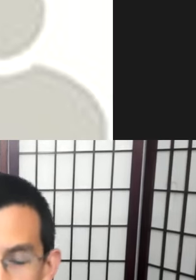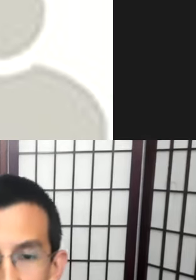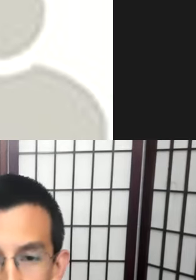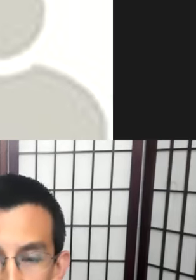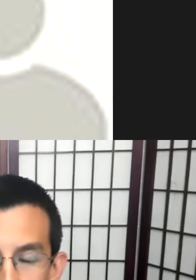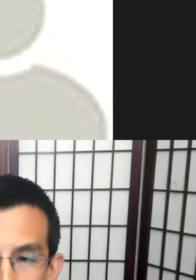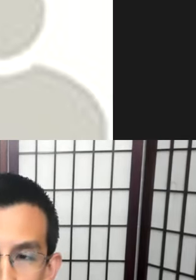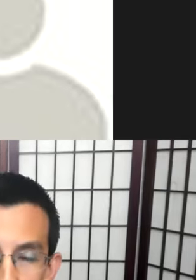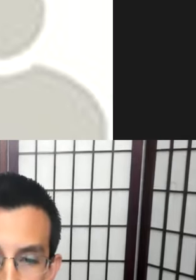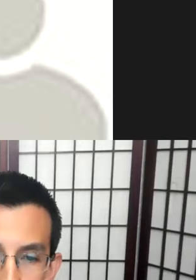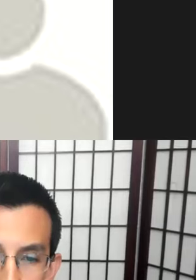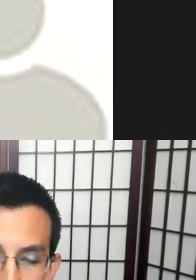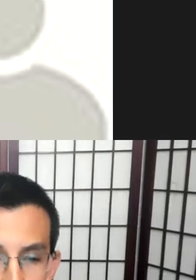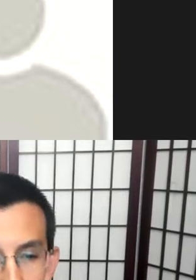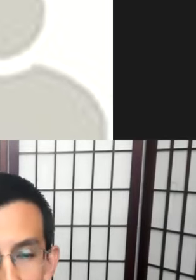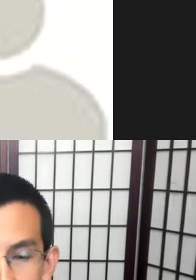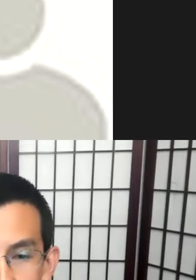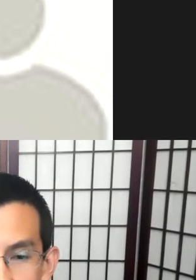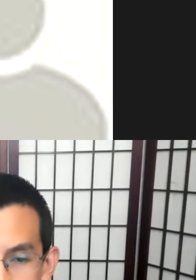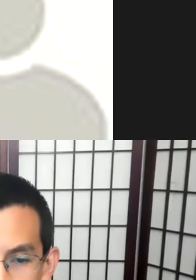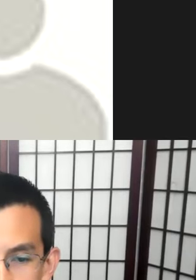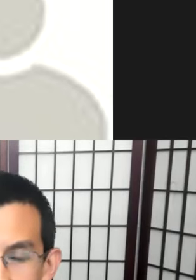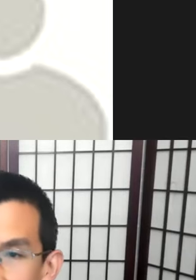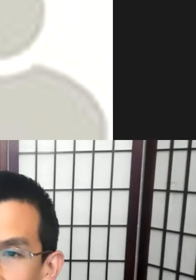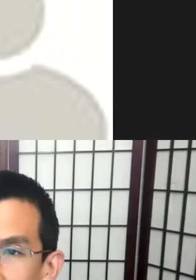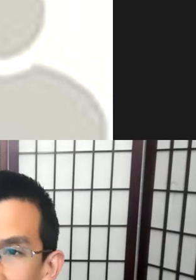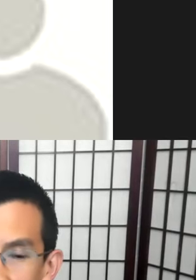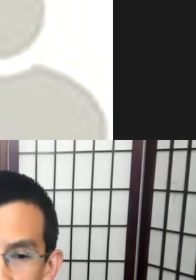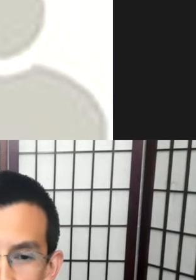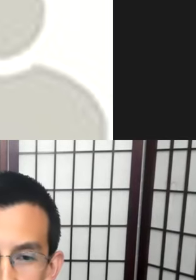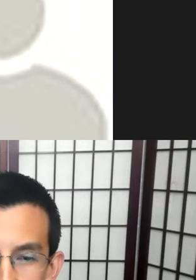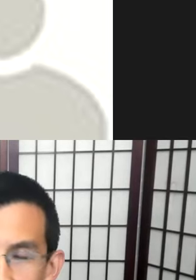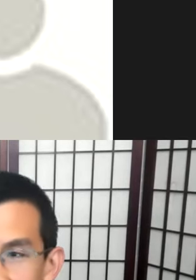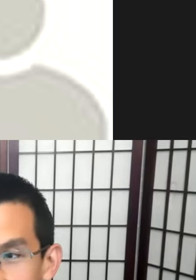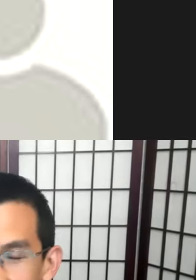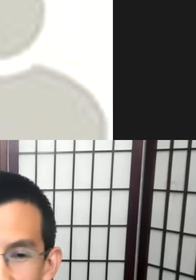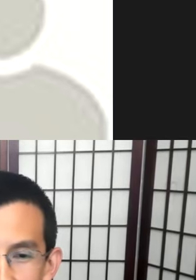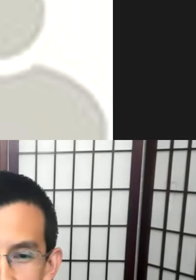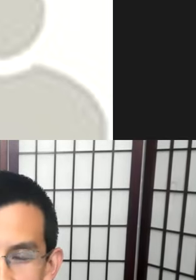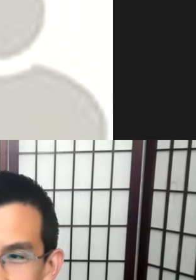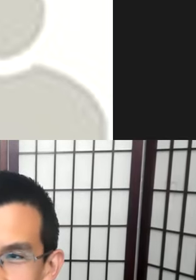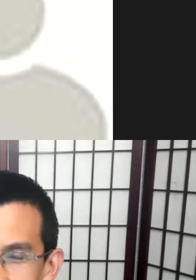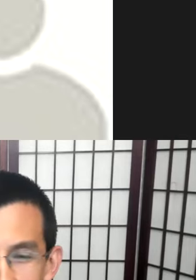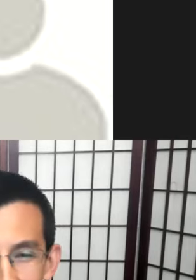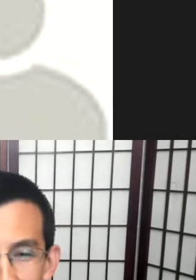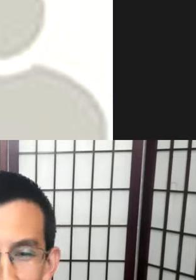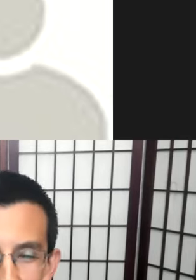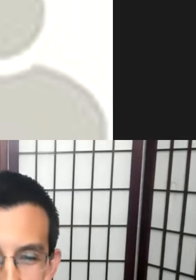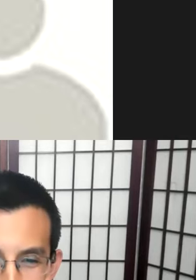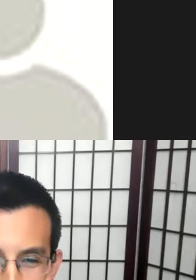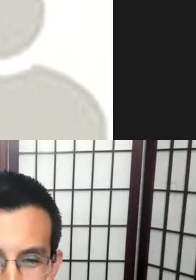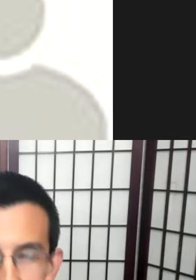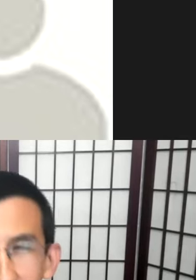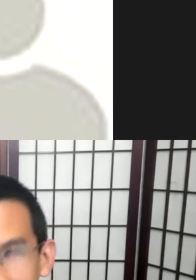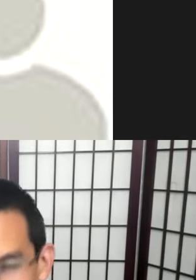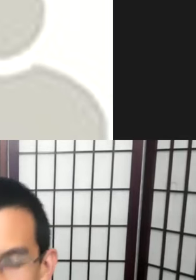recognize indigenous data sovereignty, and you can point those things out, you know, to universities, again, my experience that sometimes they'll pay a little bit more